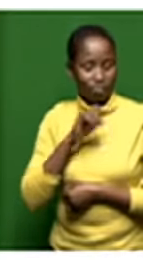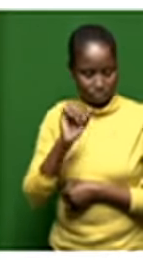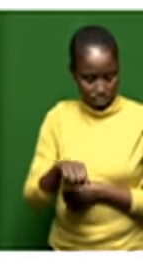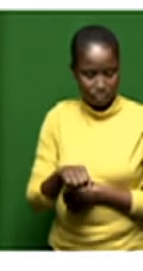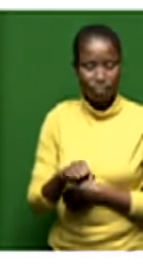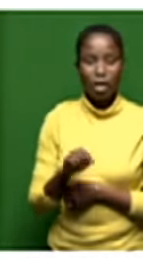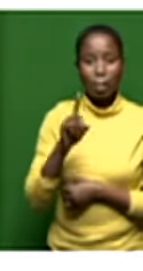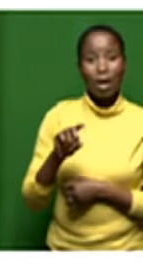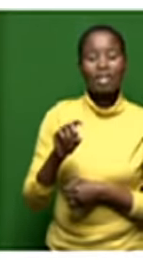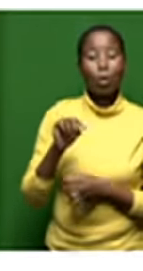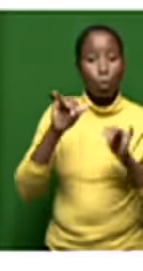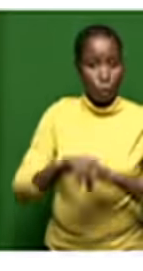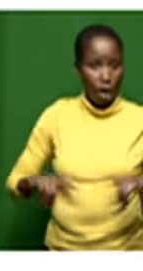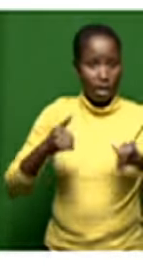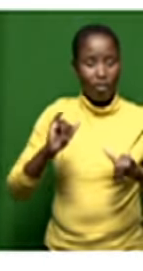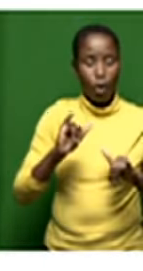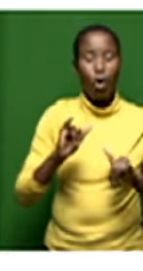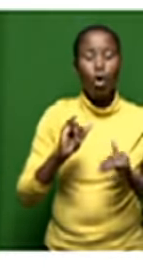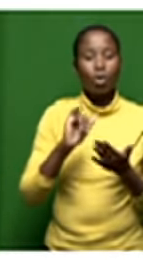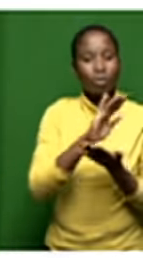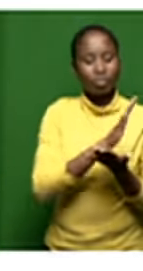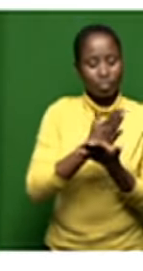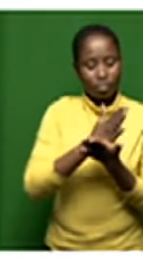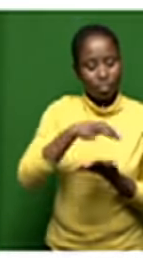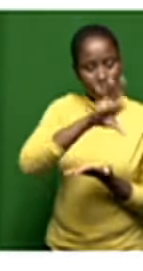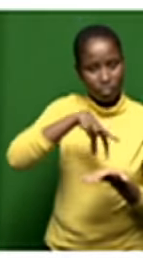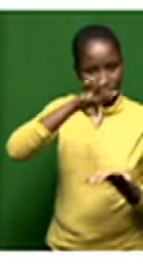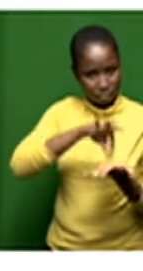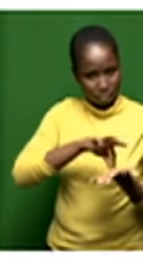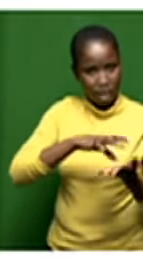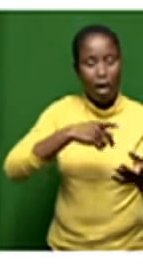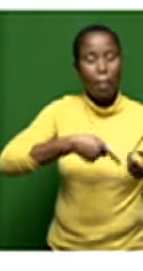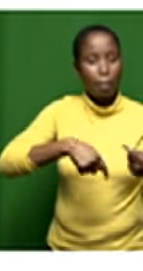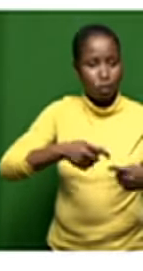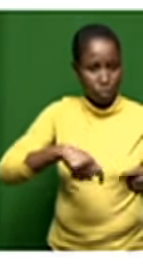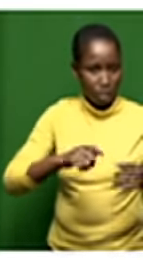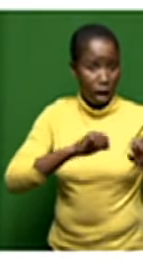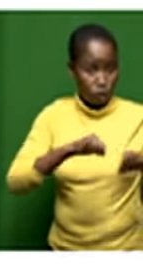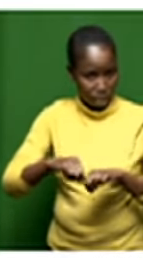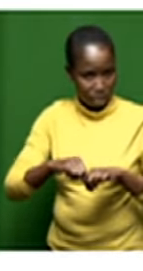signed share purchase agreement or a signed agreement there's always an opportunity to opt out of it